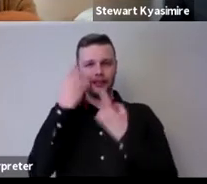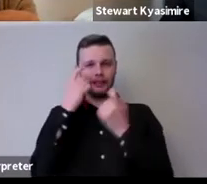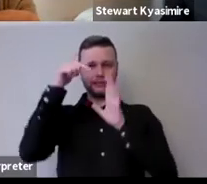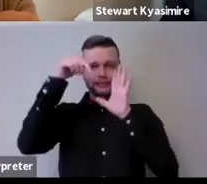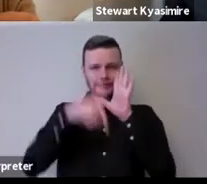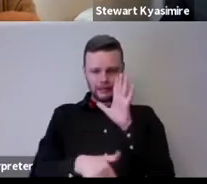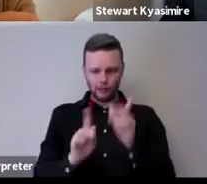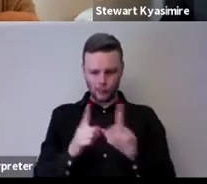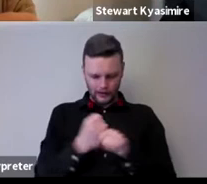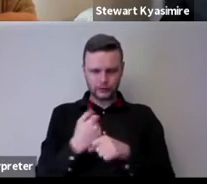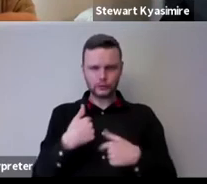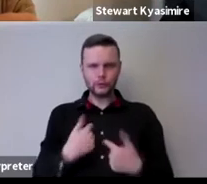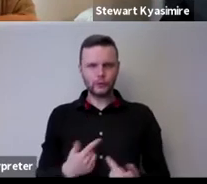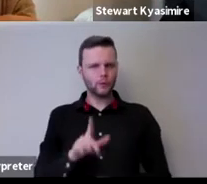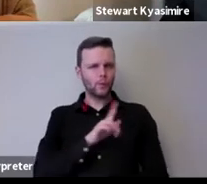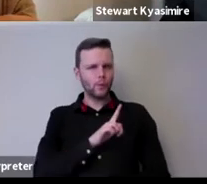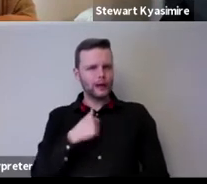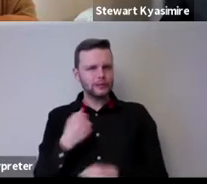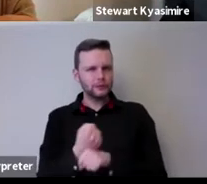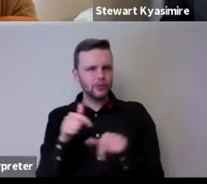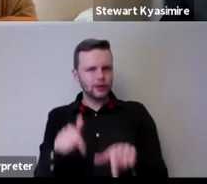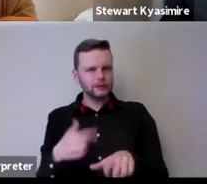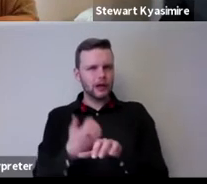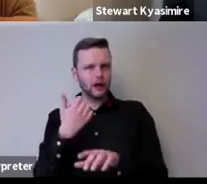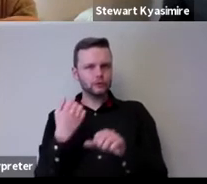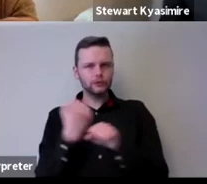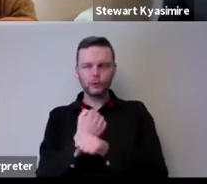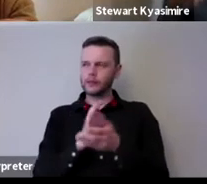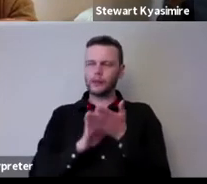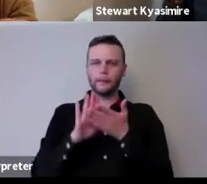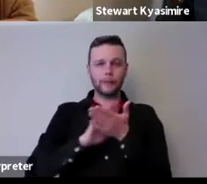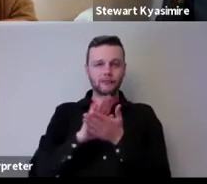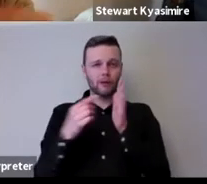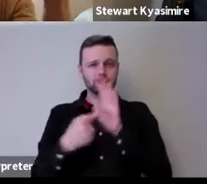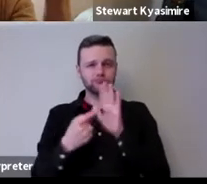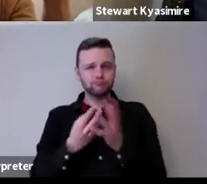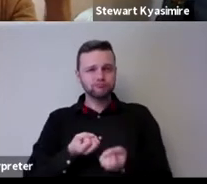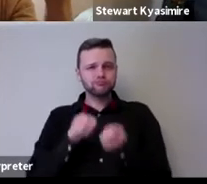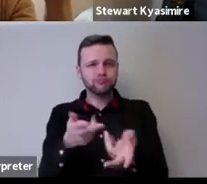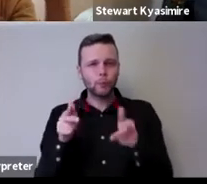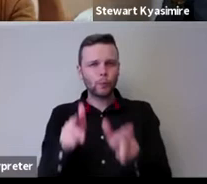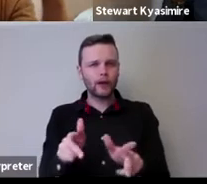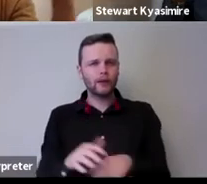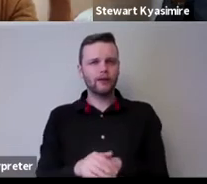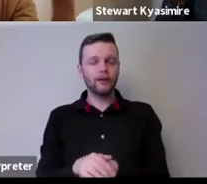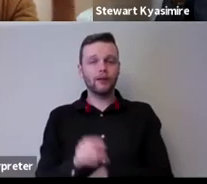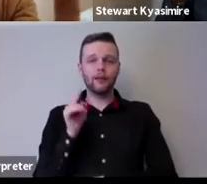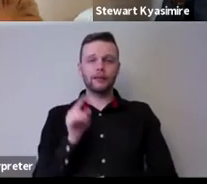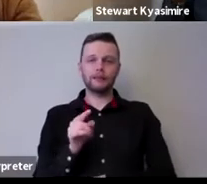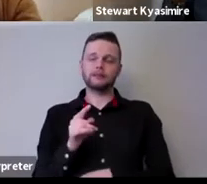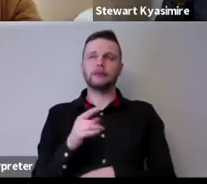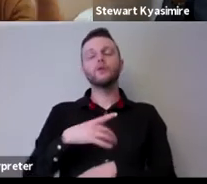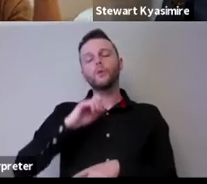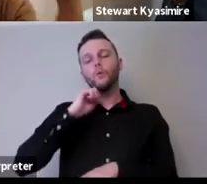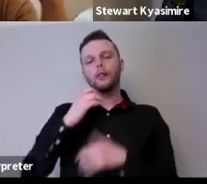you do and why you do it and how you can do it in the most meaningful way possible that's a there will come a point